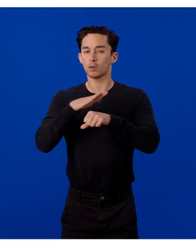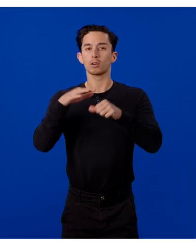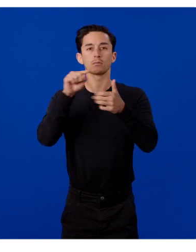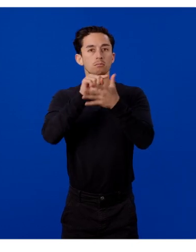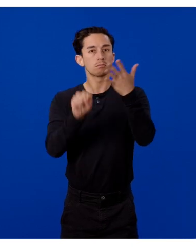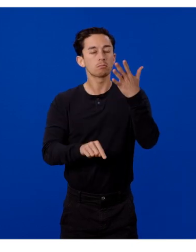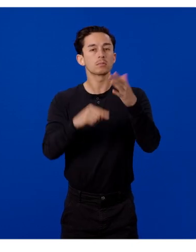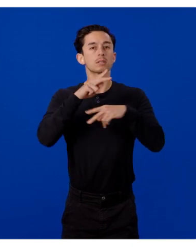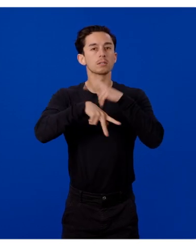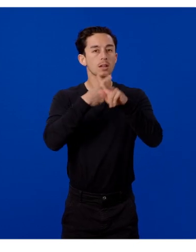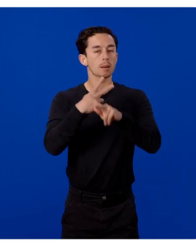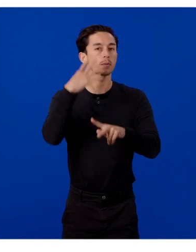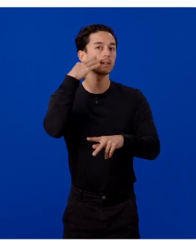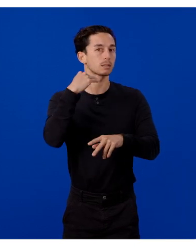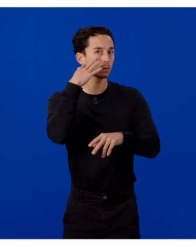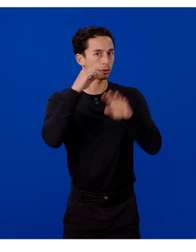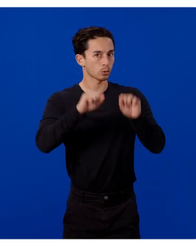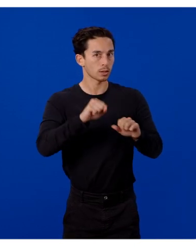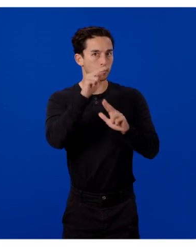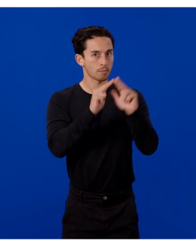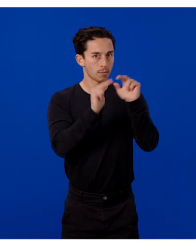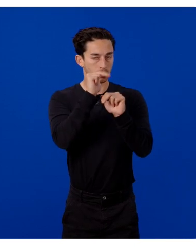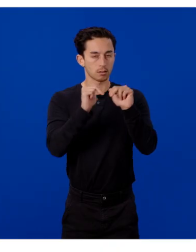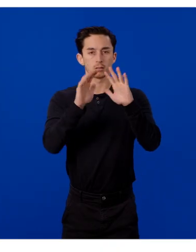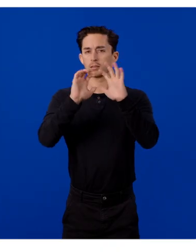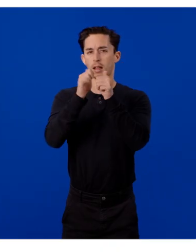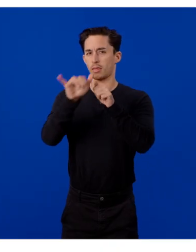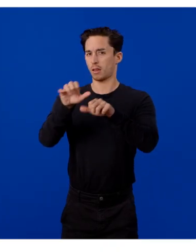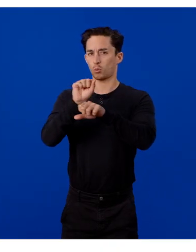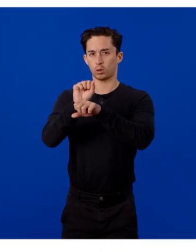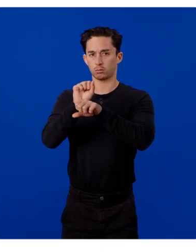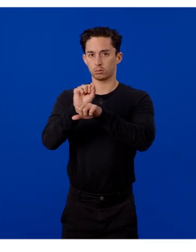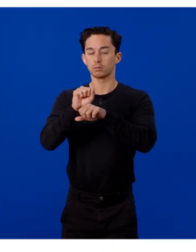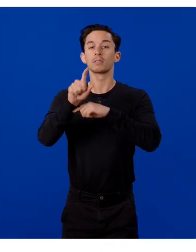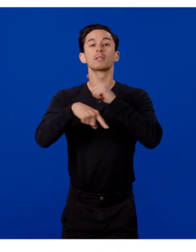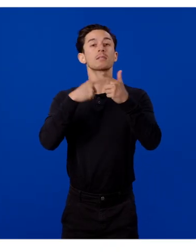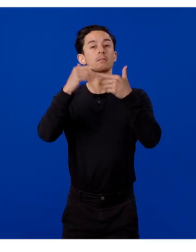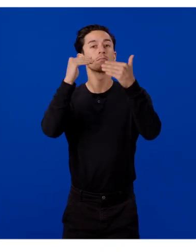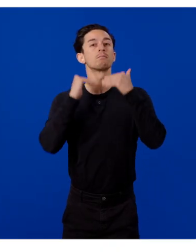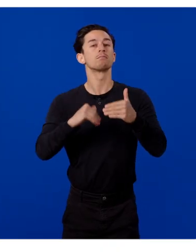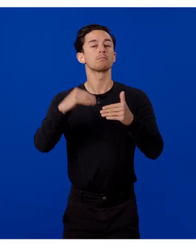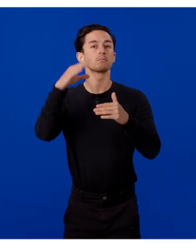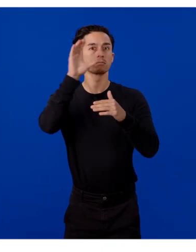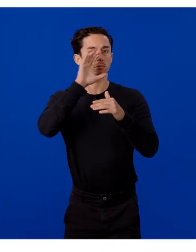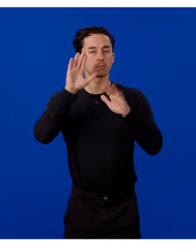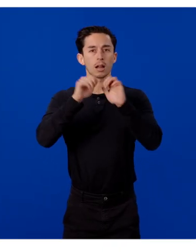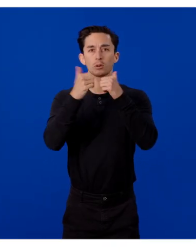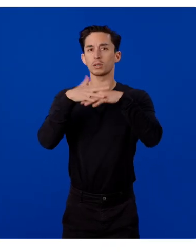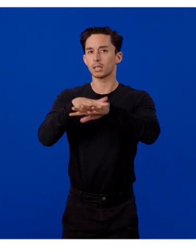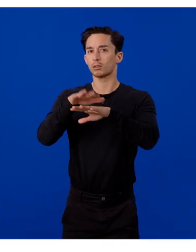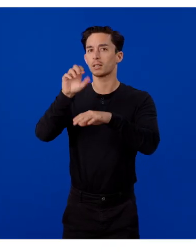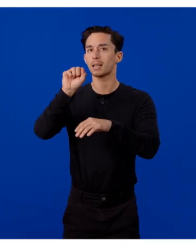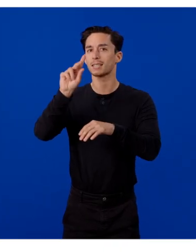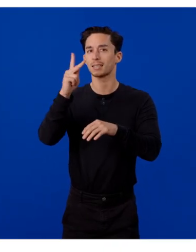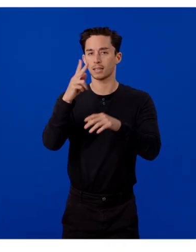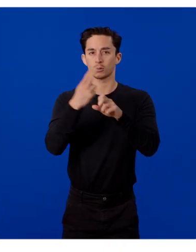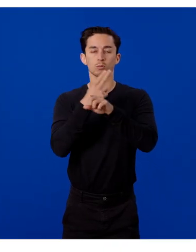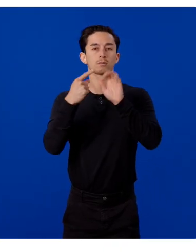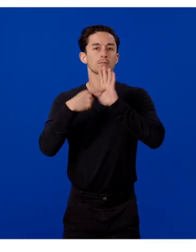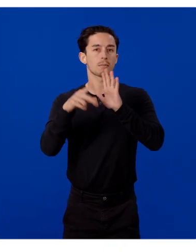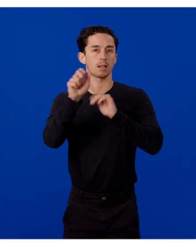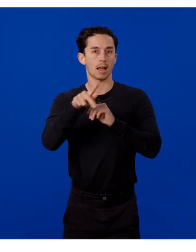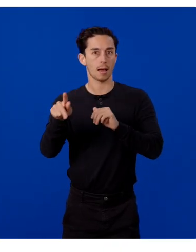type of experiences you'll be able to build and how they work. We'll then explore how you can integrate the SDK using one of our sample applications.